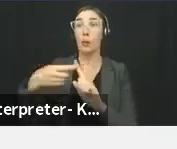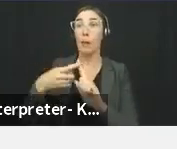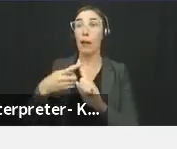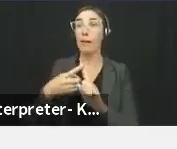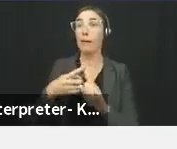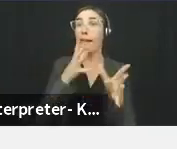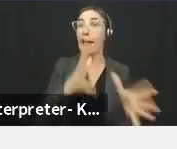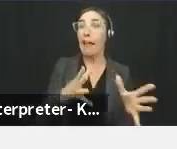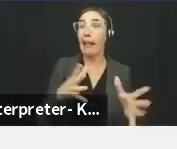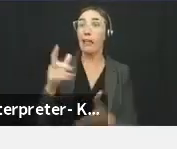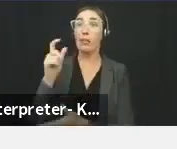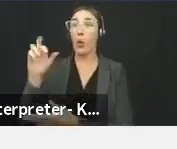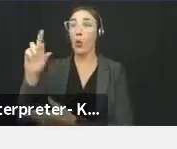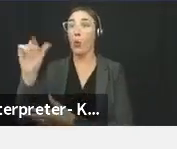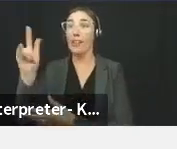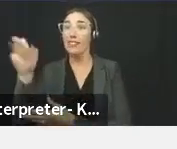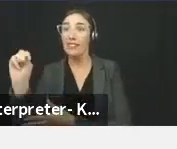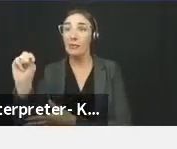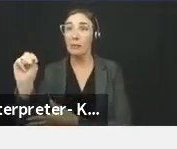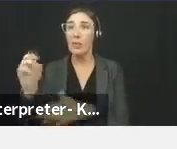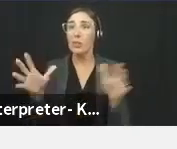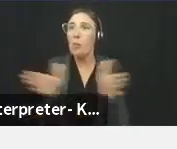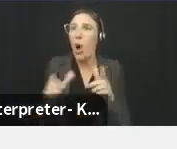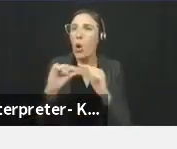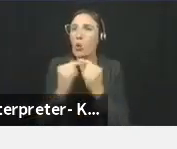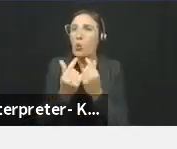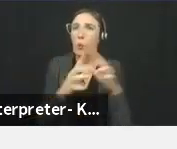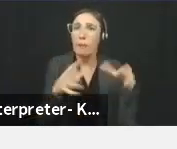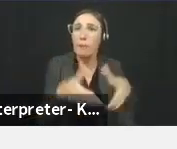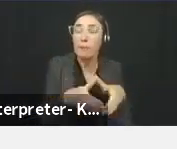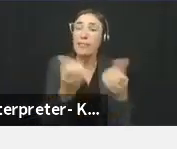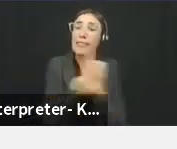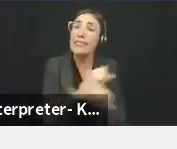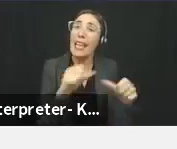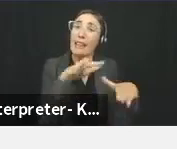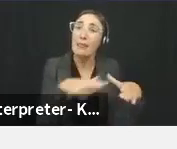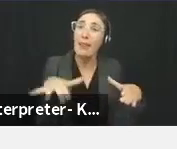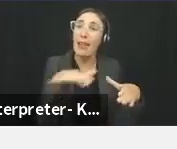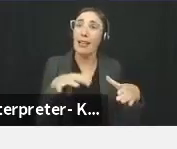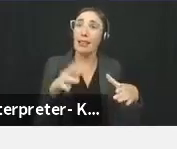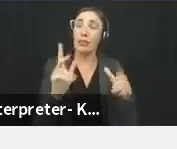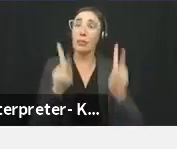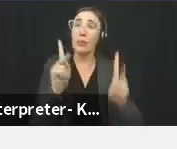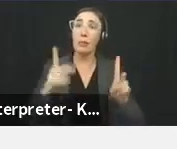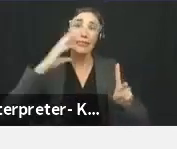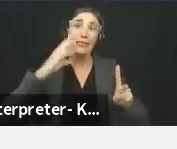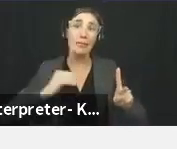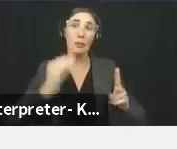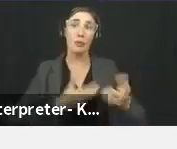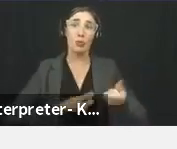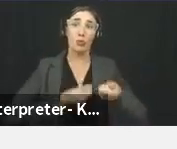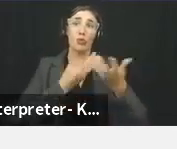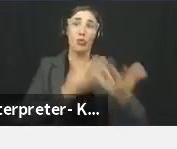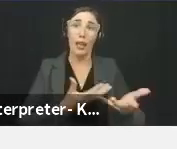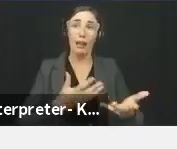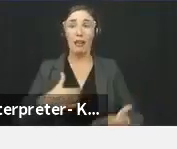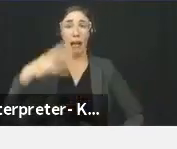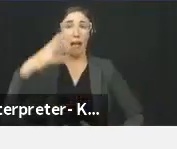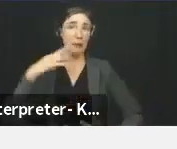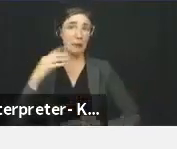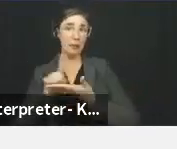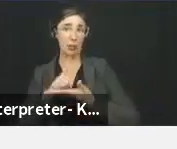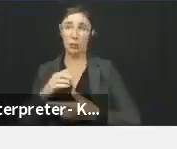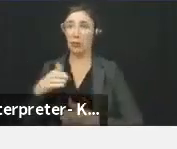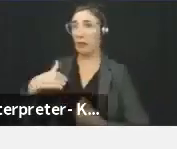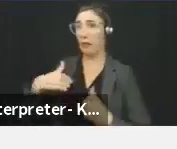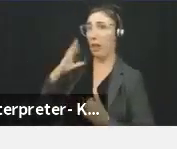small group settings, we provided a safe and inclusive space to share and receive people's experiences with discrimination. It was really